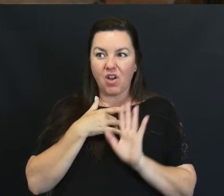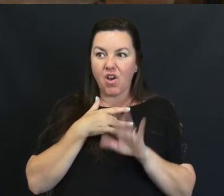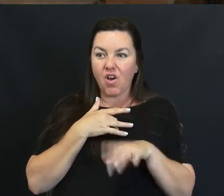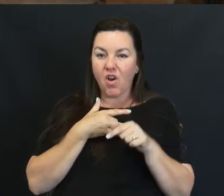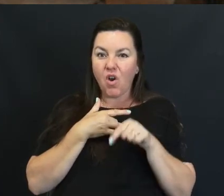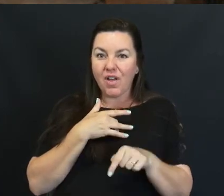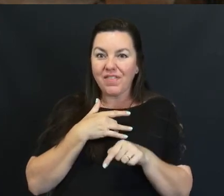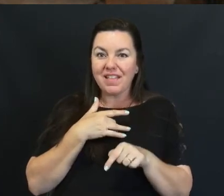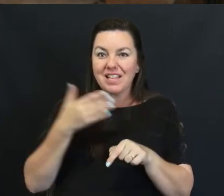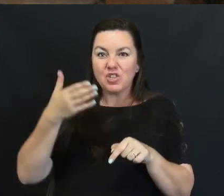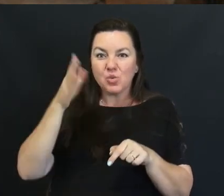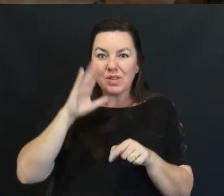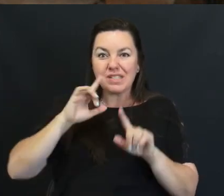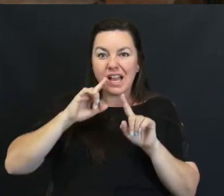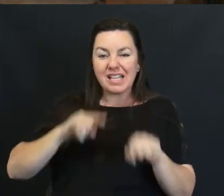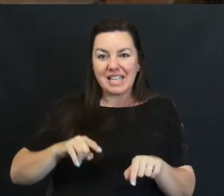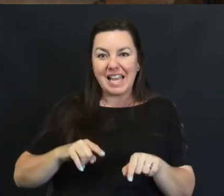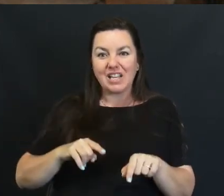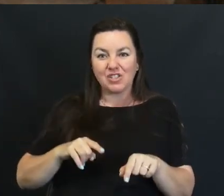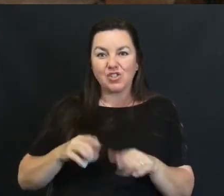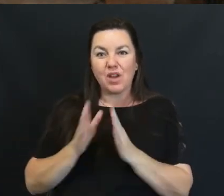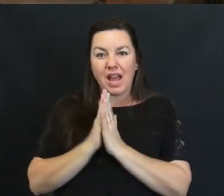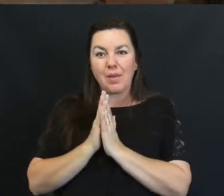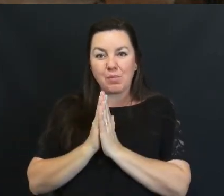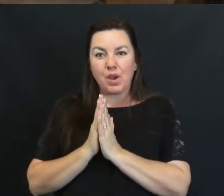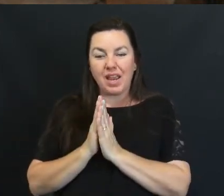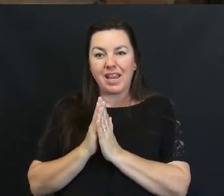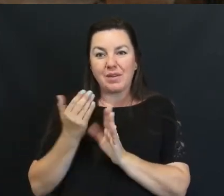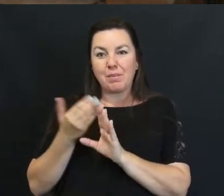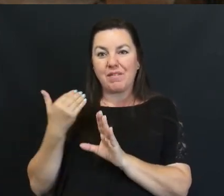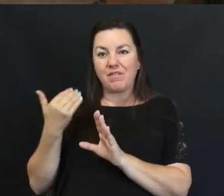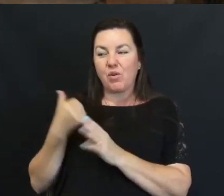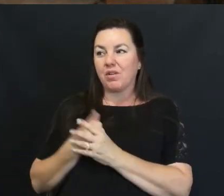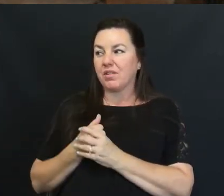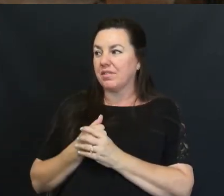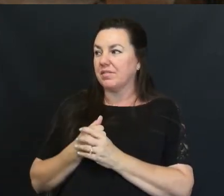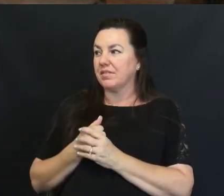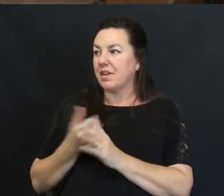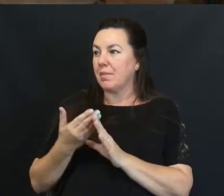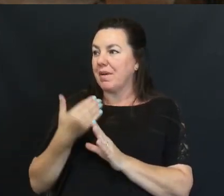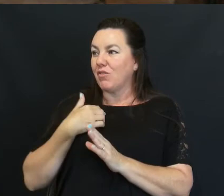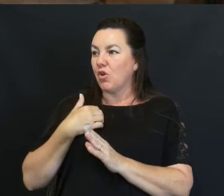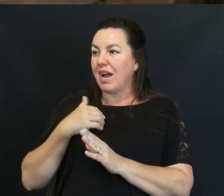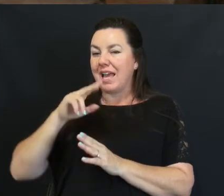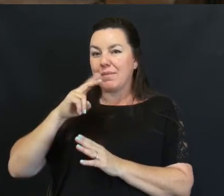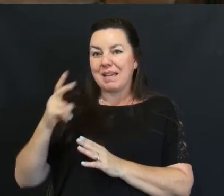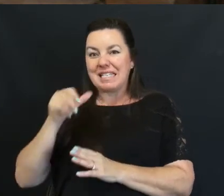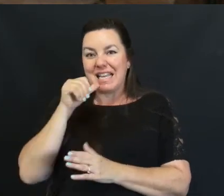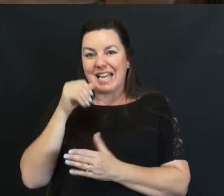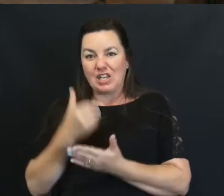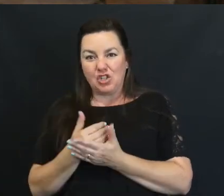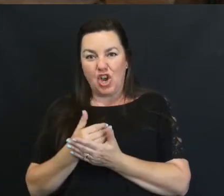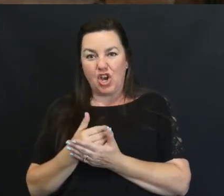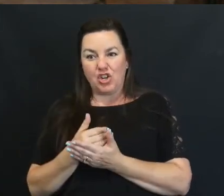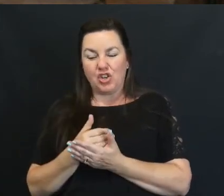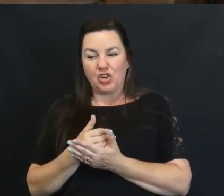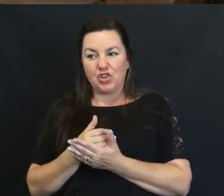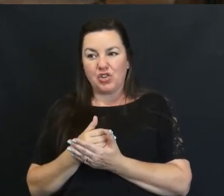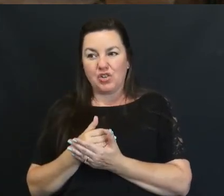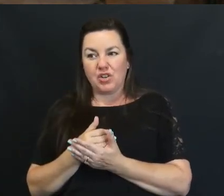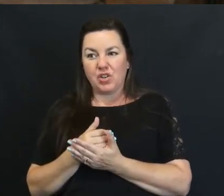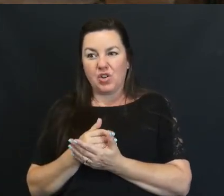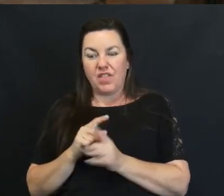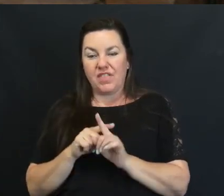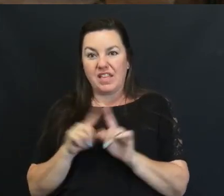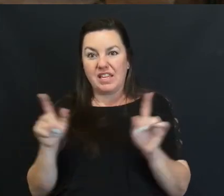Answer To That Prayer I Prayed A Few Months Before I Had My Second Daughter That Year And The Difference Was